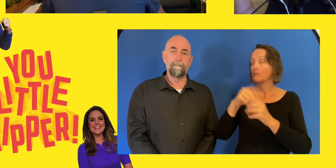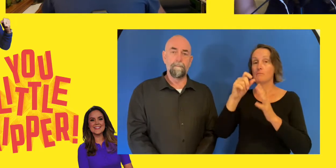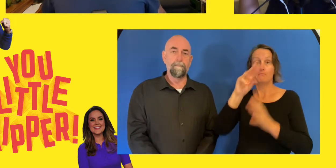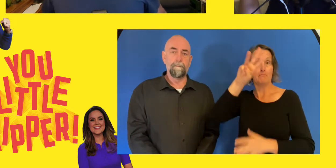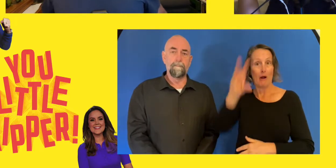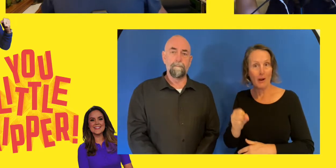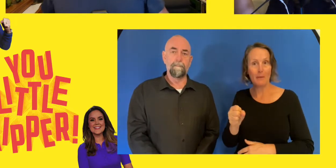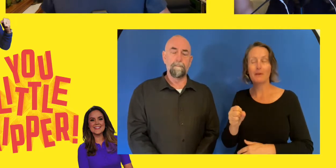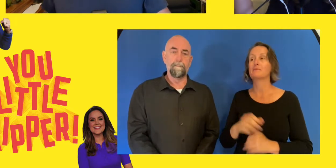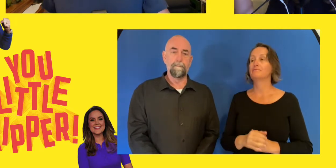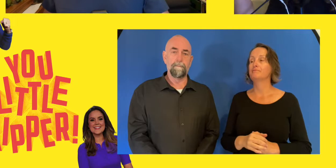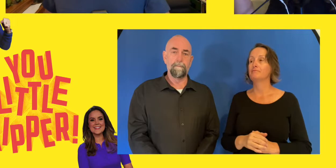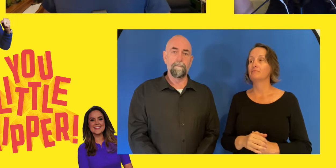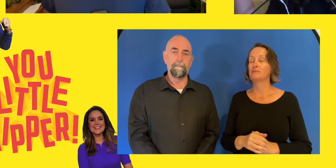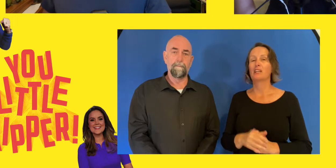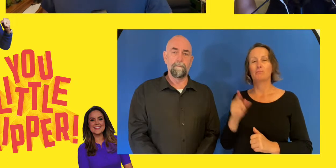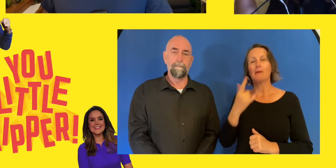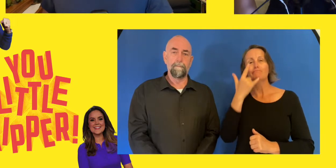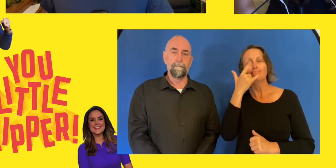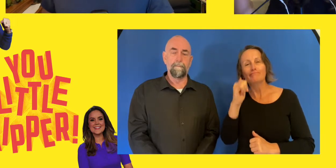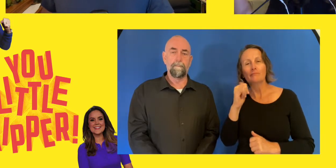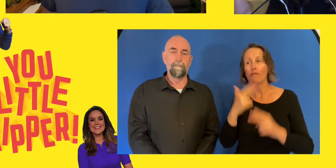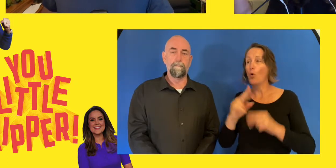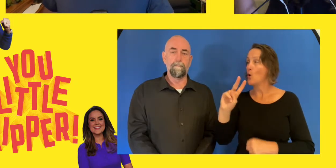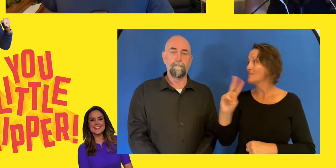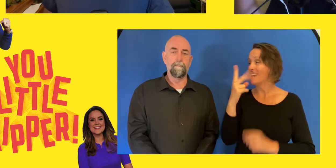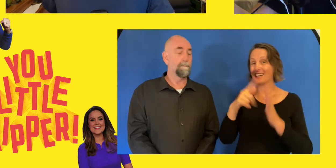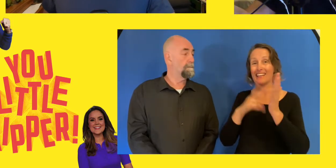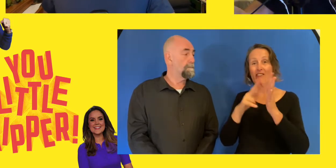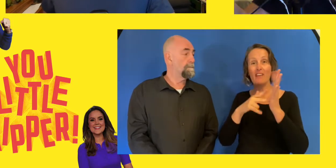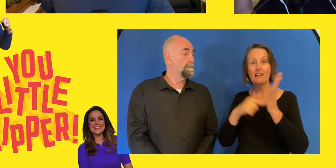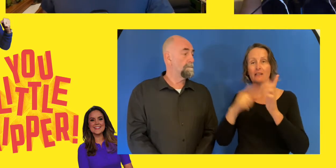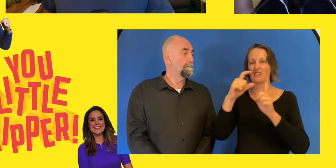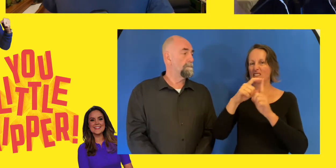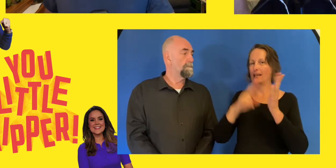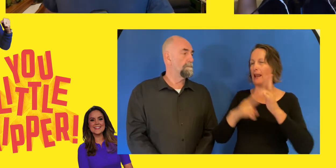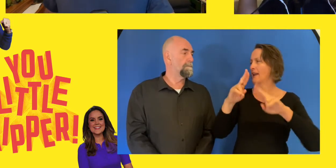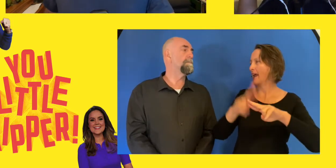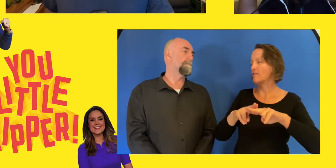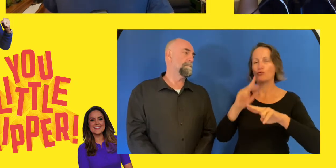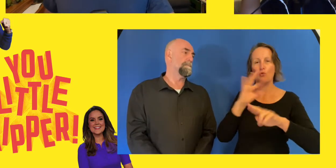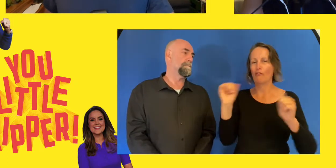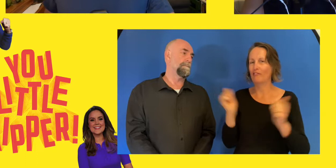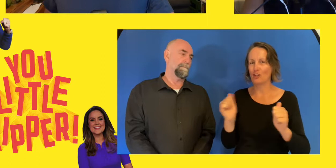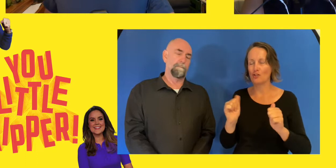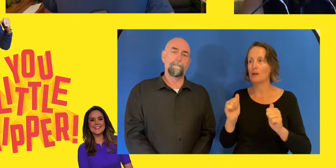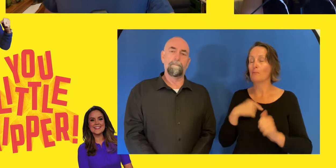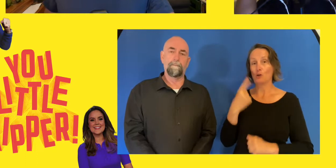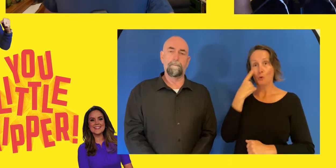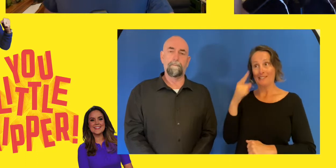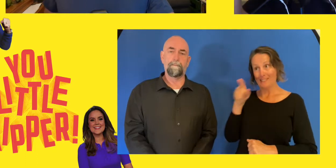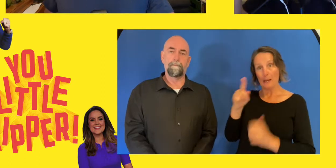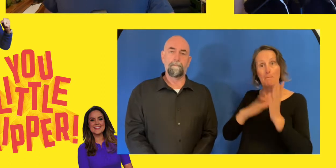two have and the relationship between them, and you can just see how much each other means to both of them. And I think it